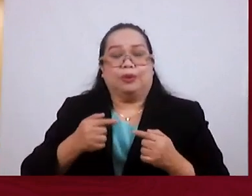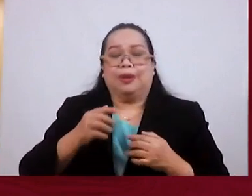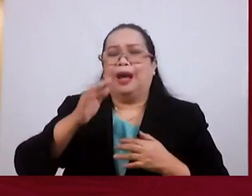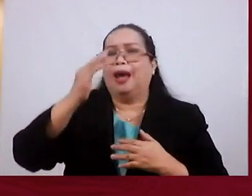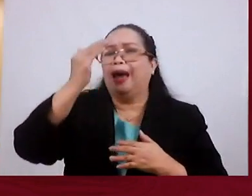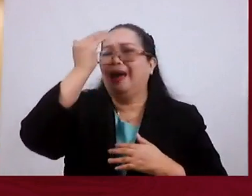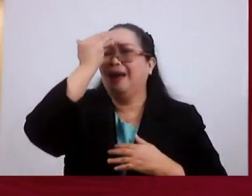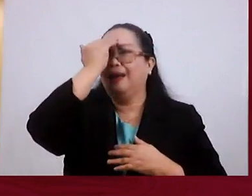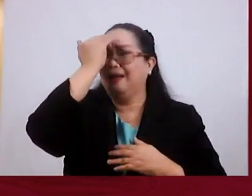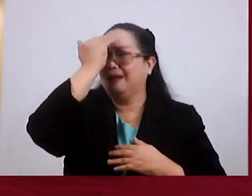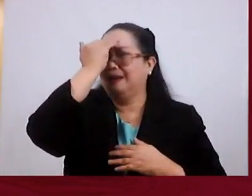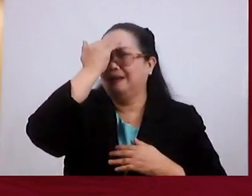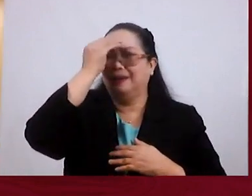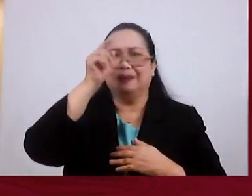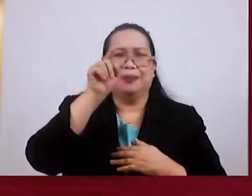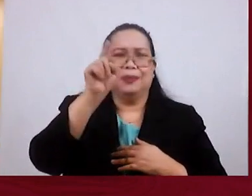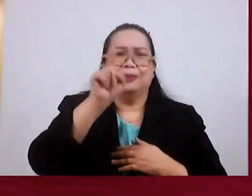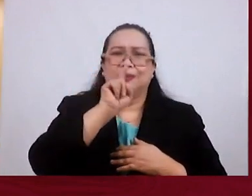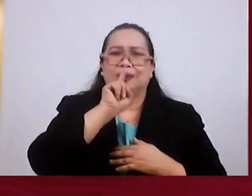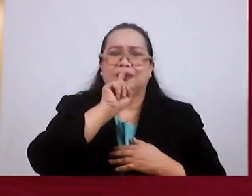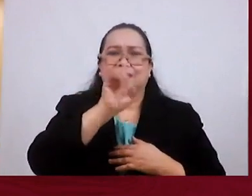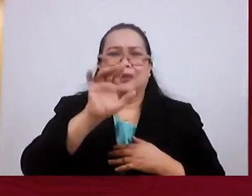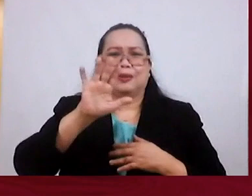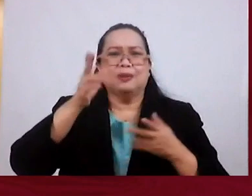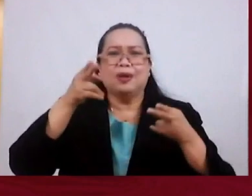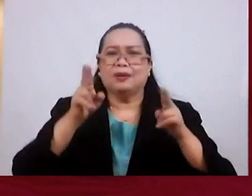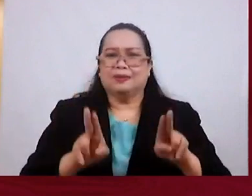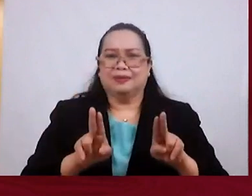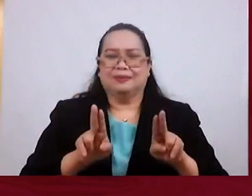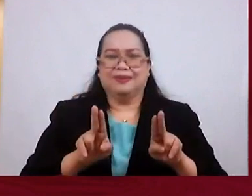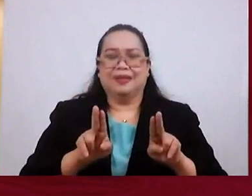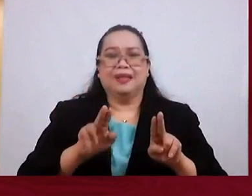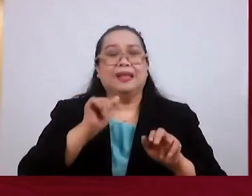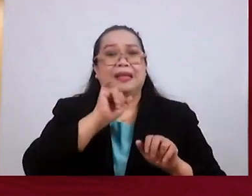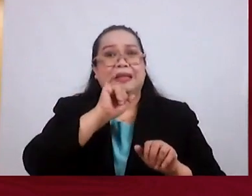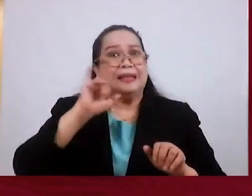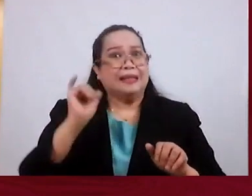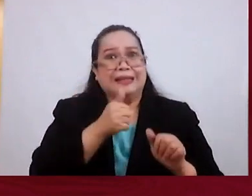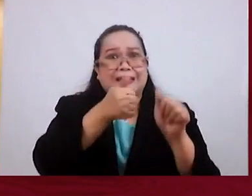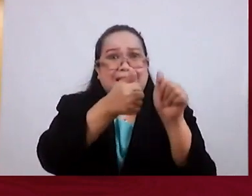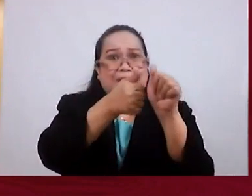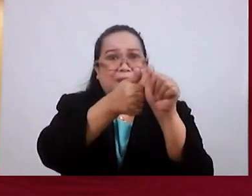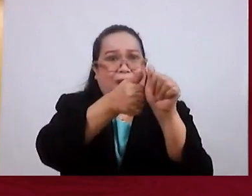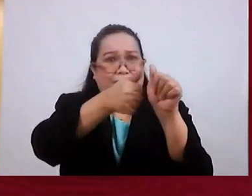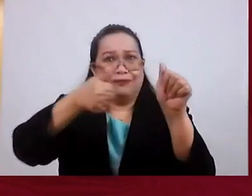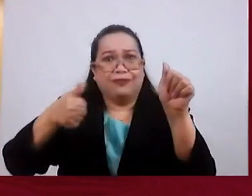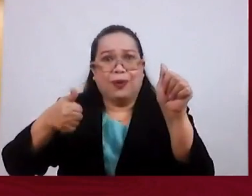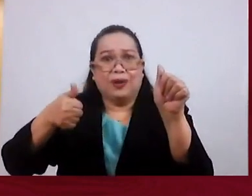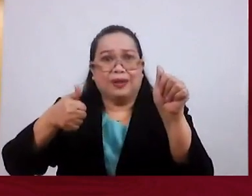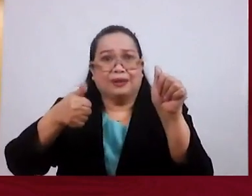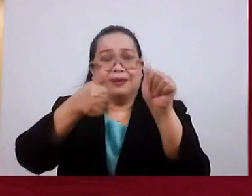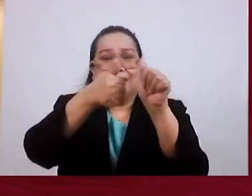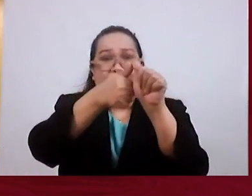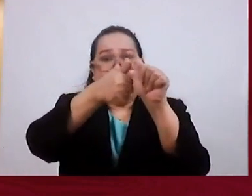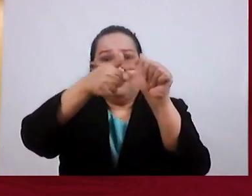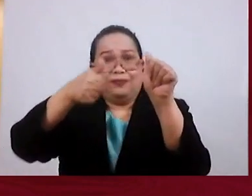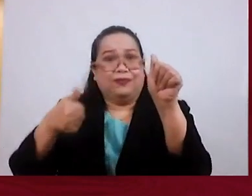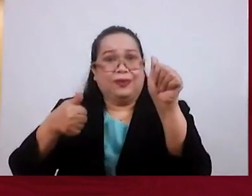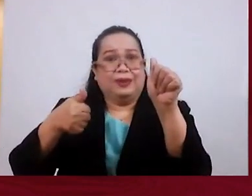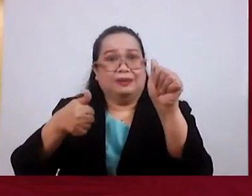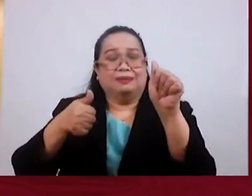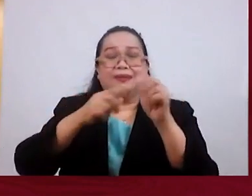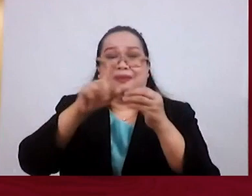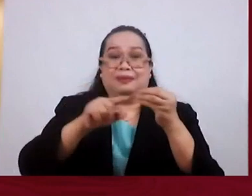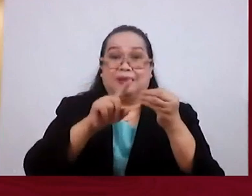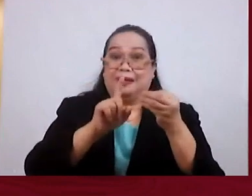definition of the condition that we call apostasy or falling away. So I want to